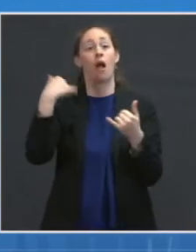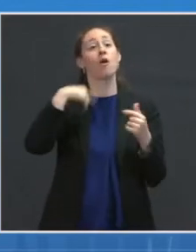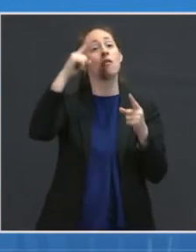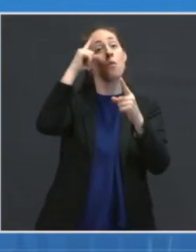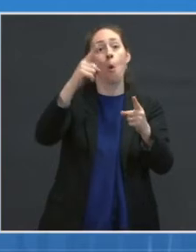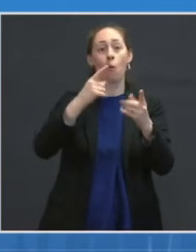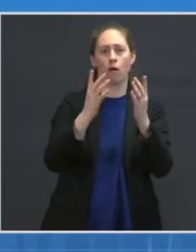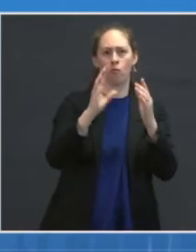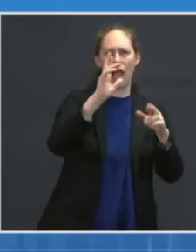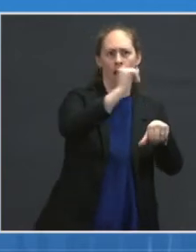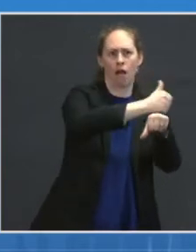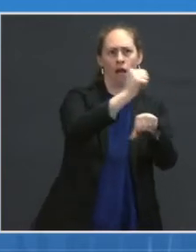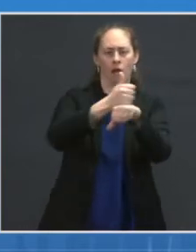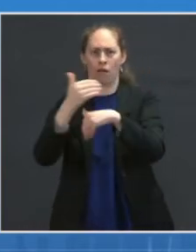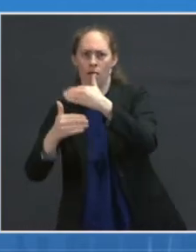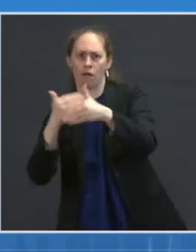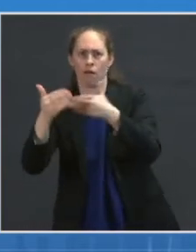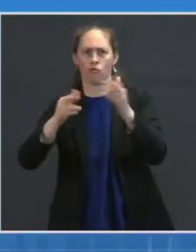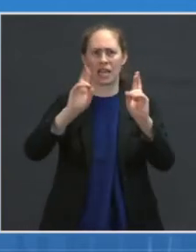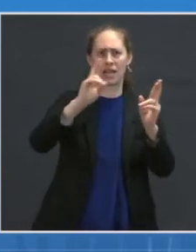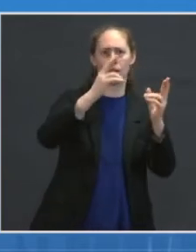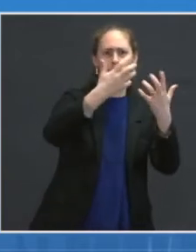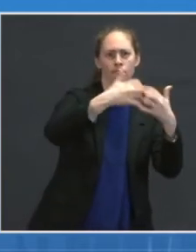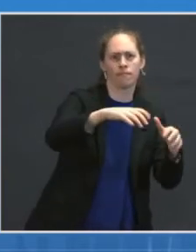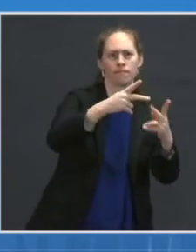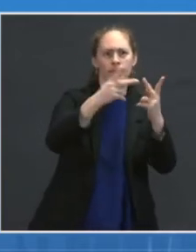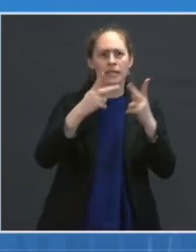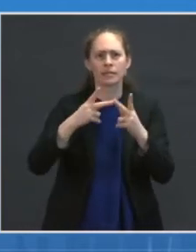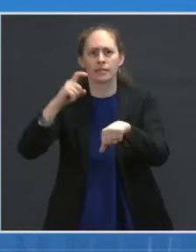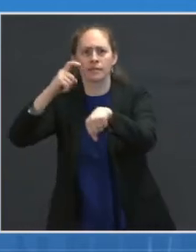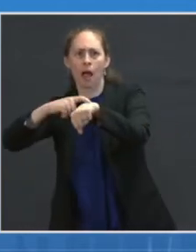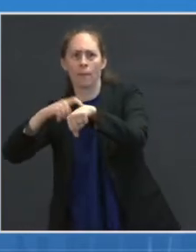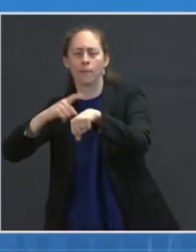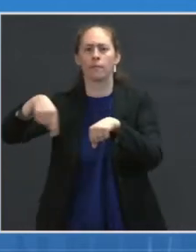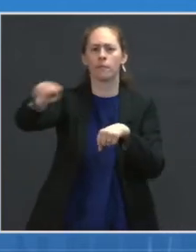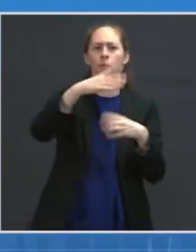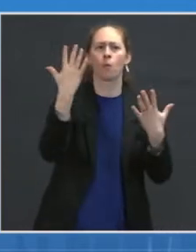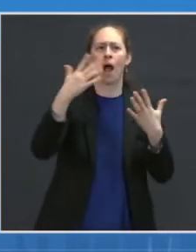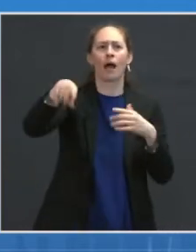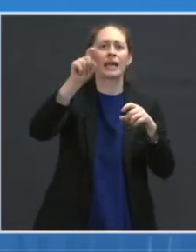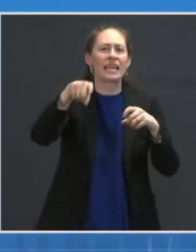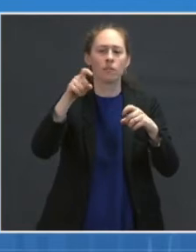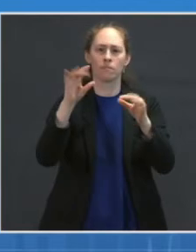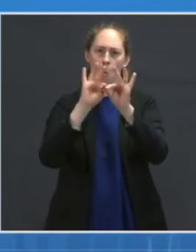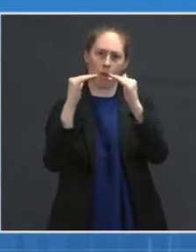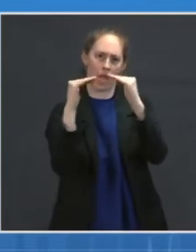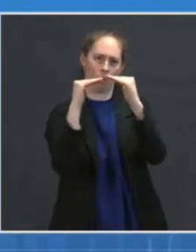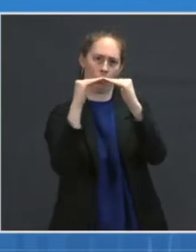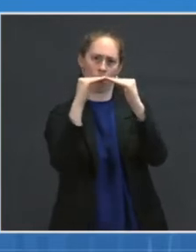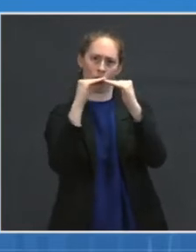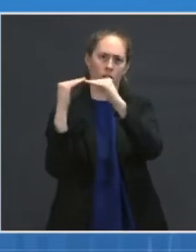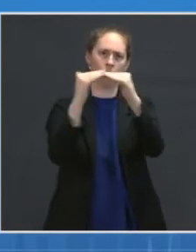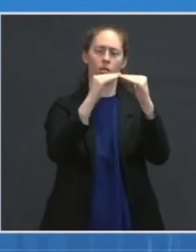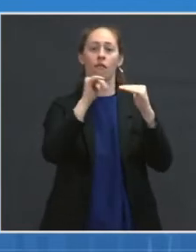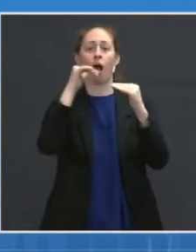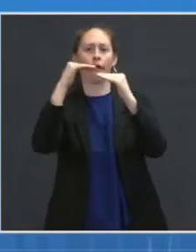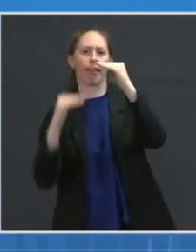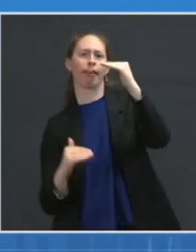locations that promote equity and deploy the CDC's Social Vulnerability Index.